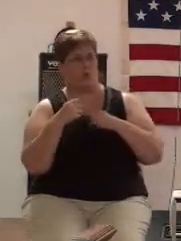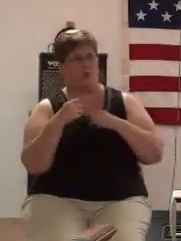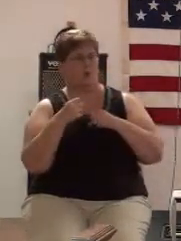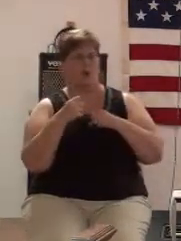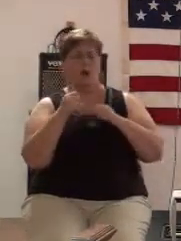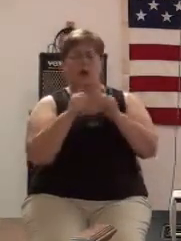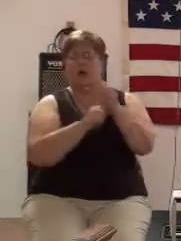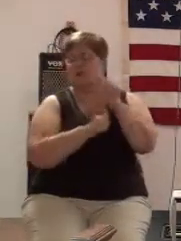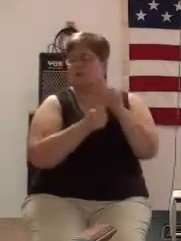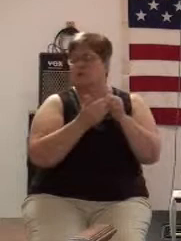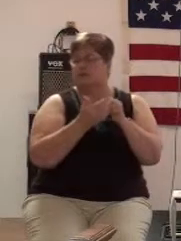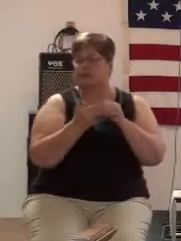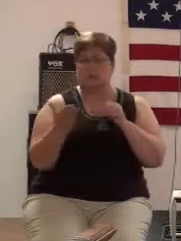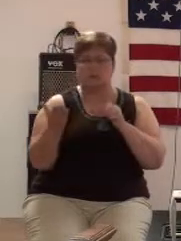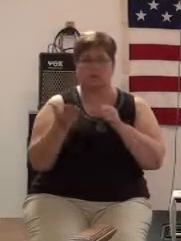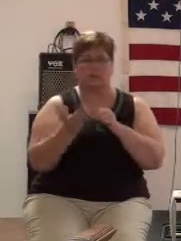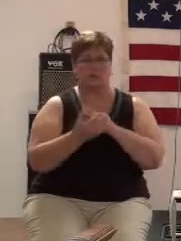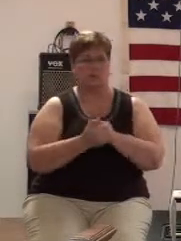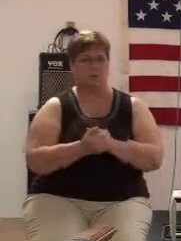everything